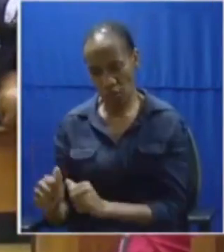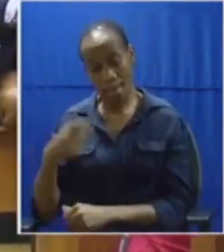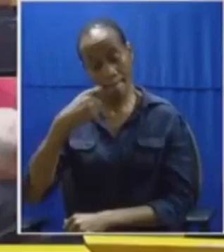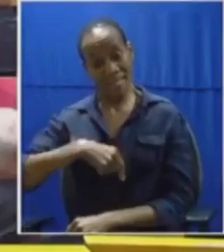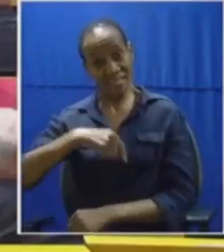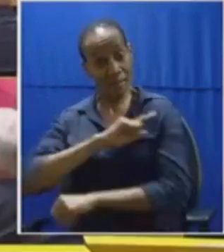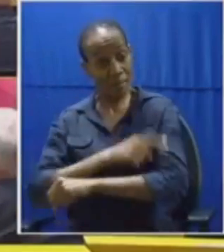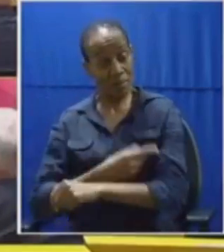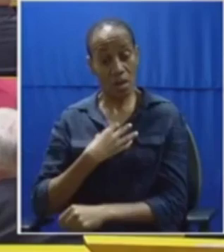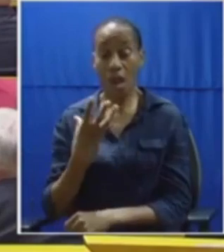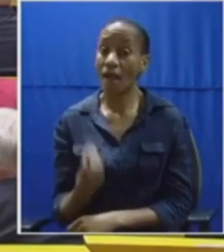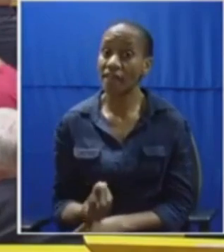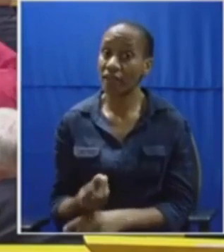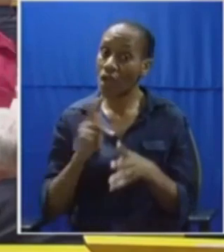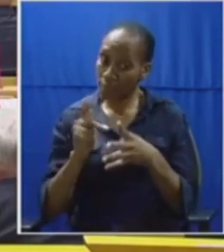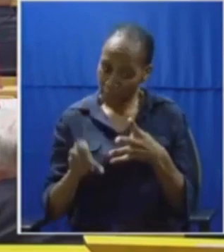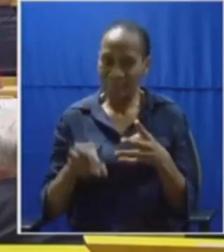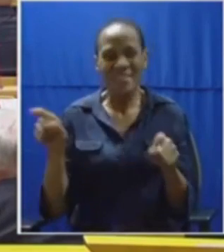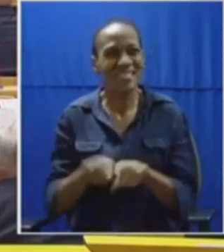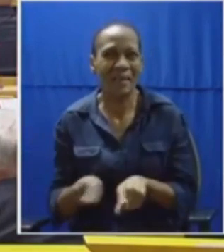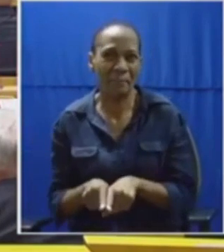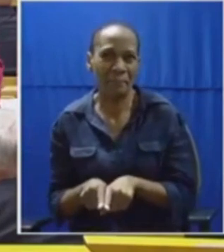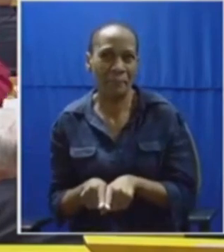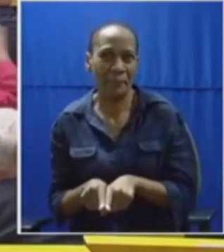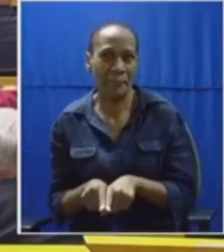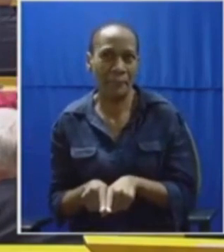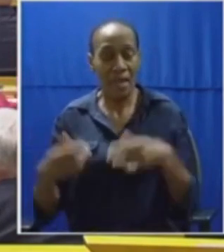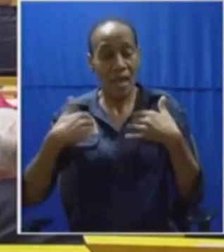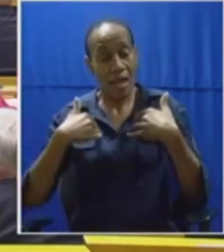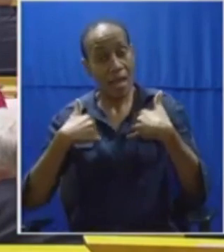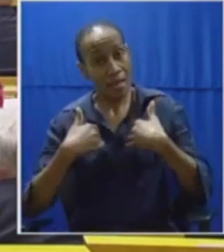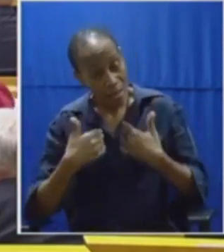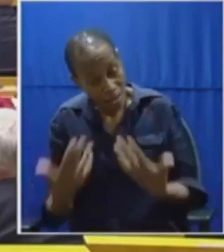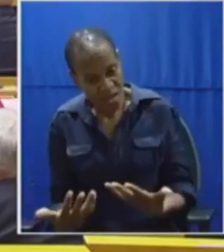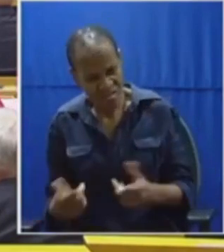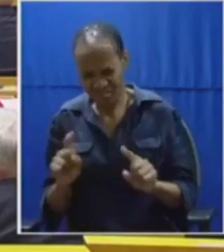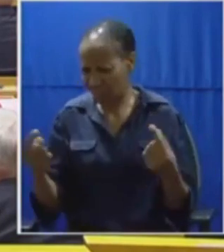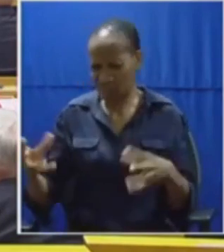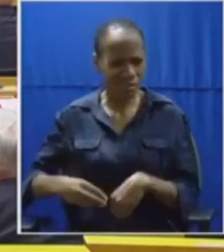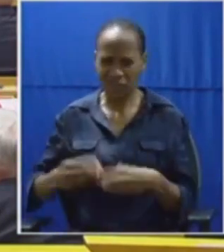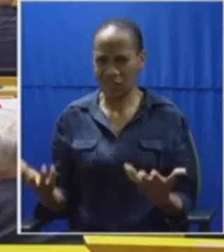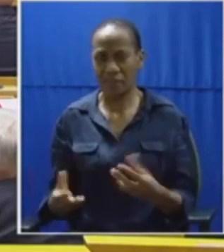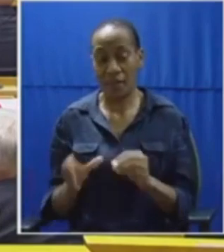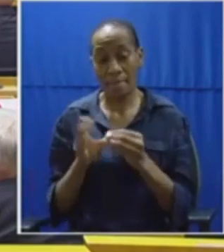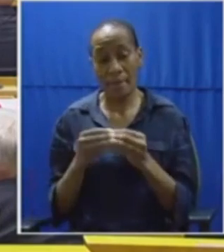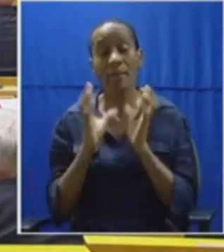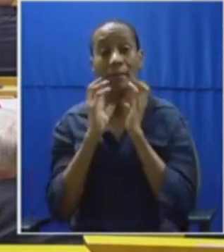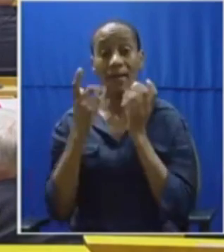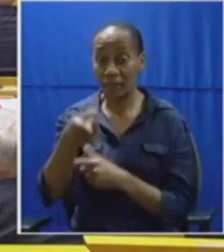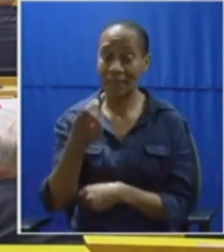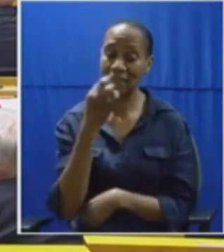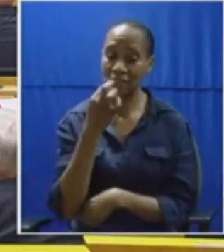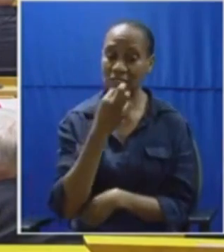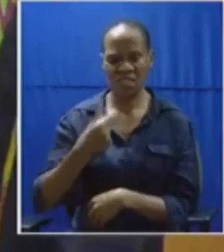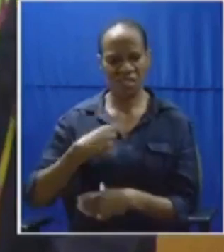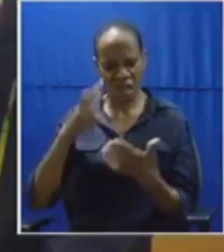privilege that's the principle honorable i i definitely do not take kindly to honorable malema saying i'm